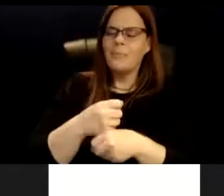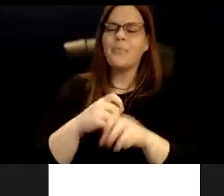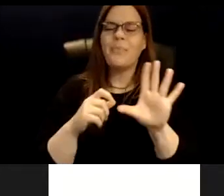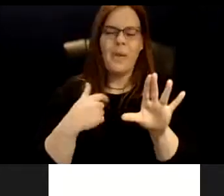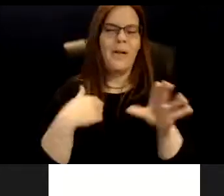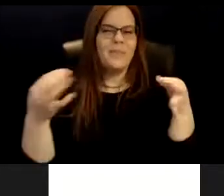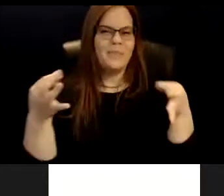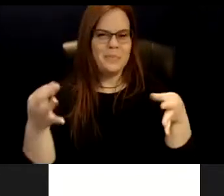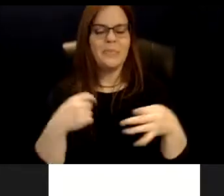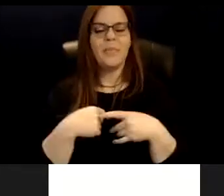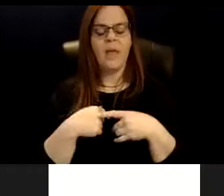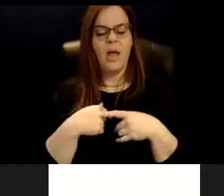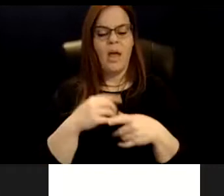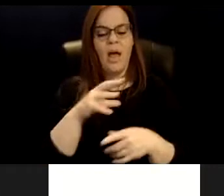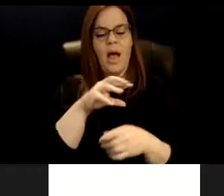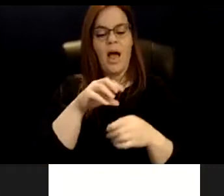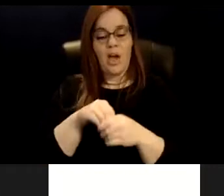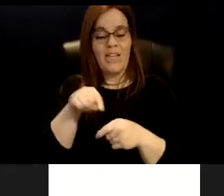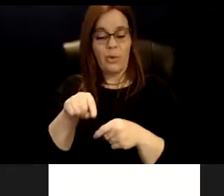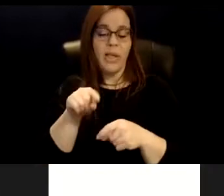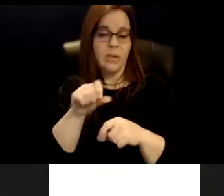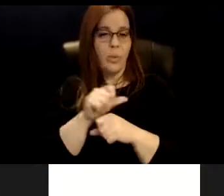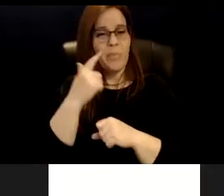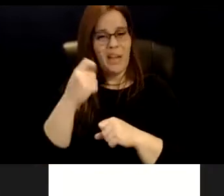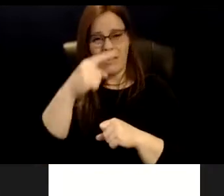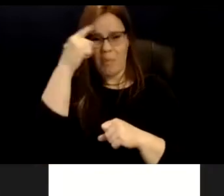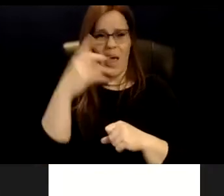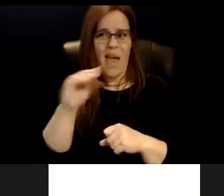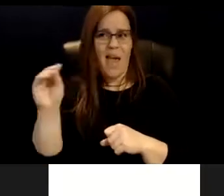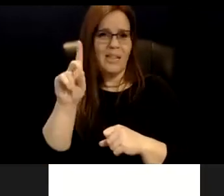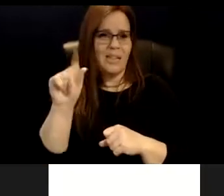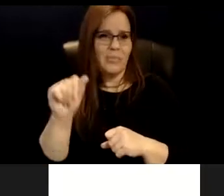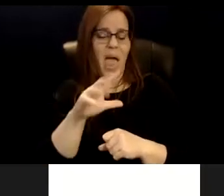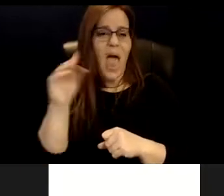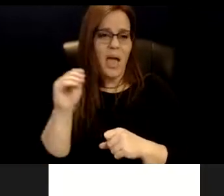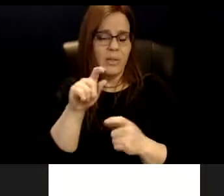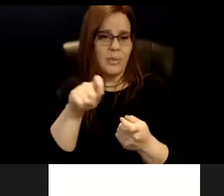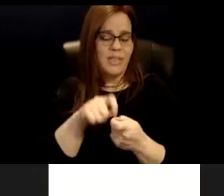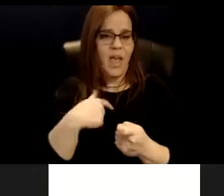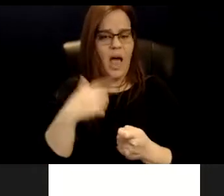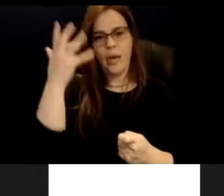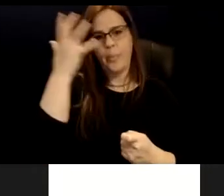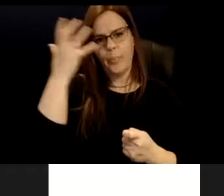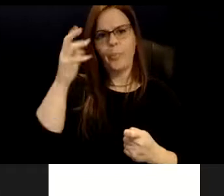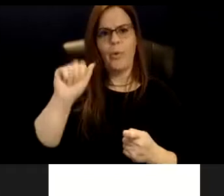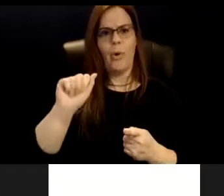primarily black and disabled, and particularly I'm autistic. And so